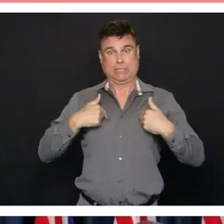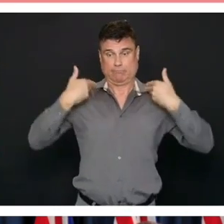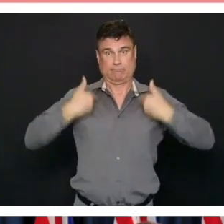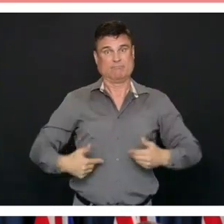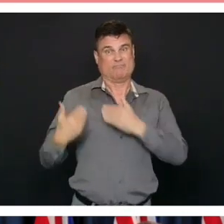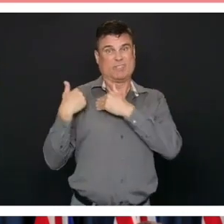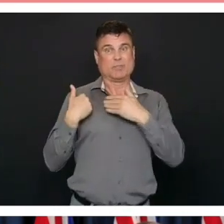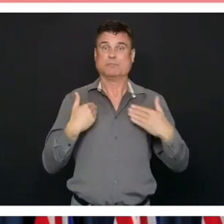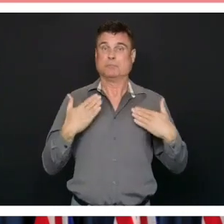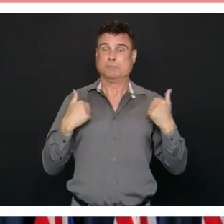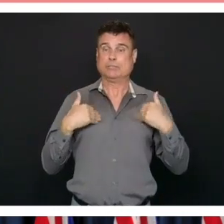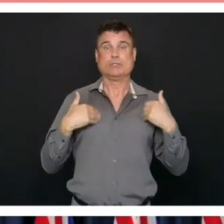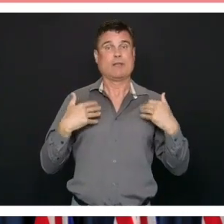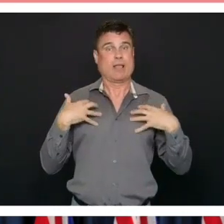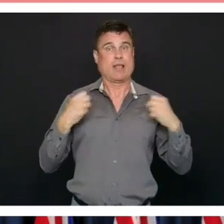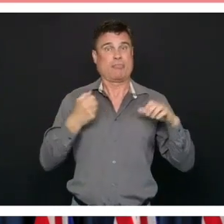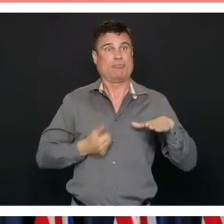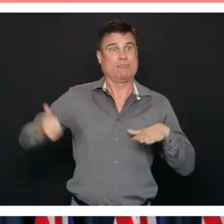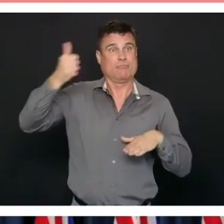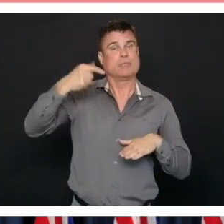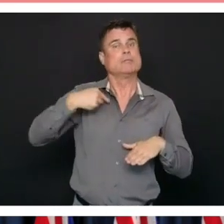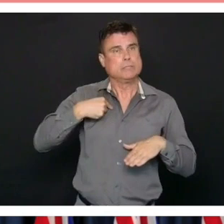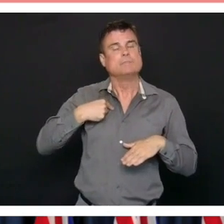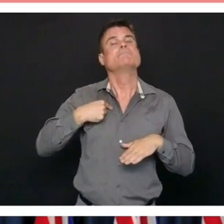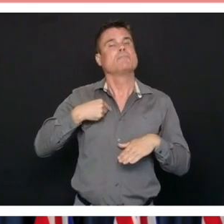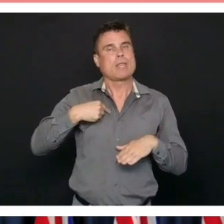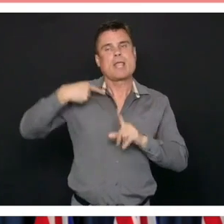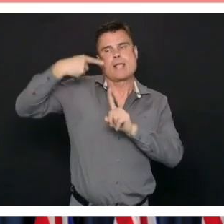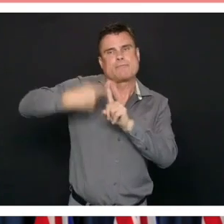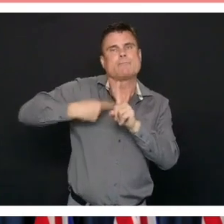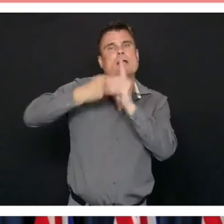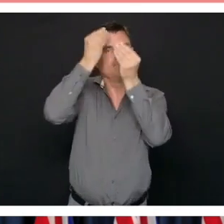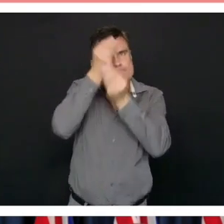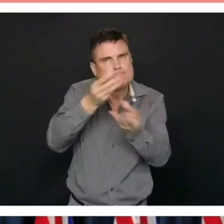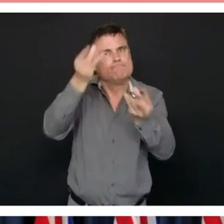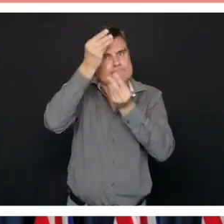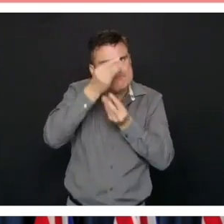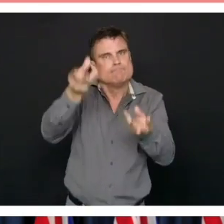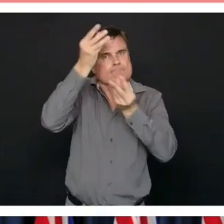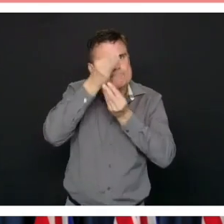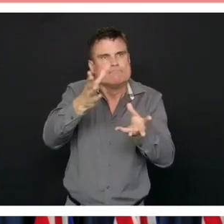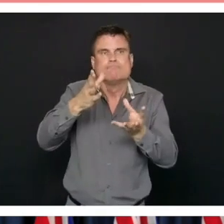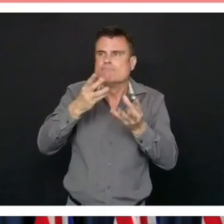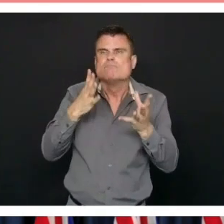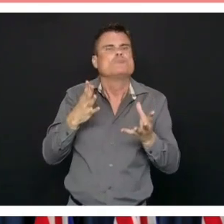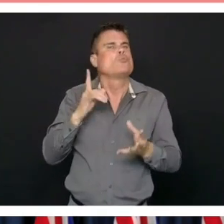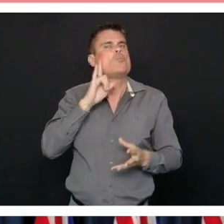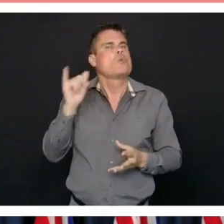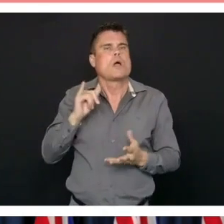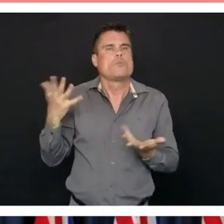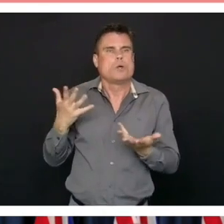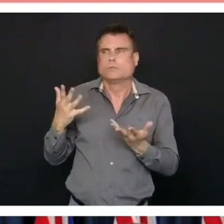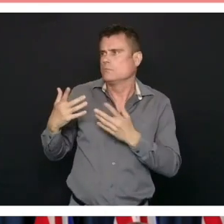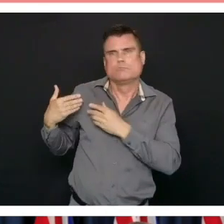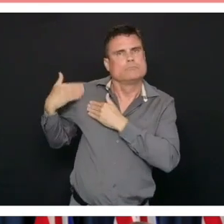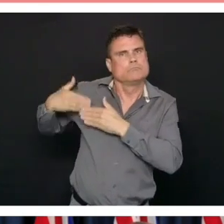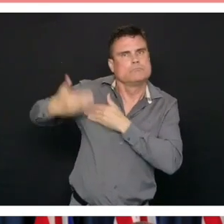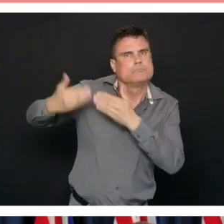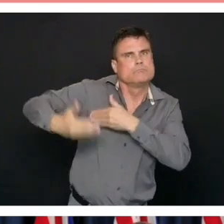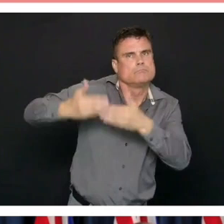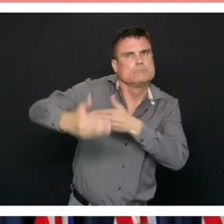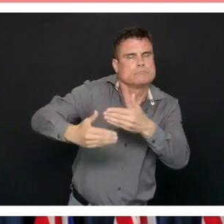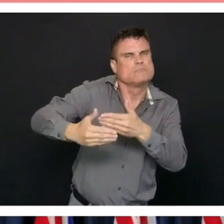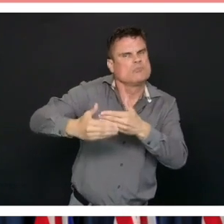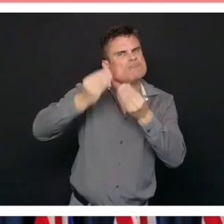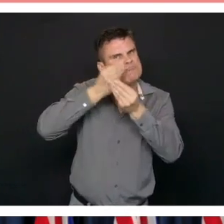and by month with regular reports on strategies as they are being implemented. So we just want to lay out what the